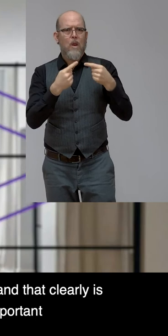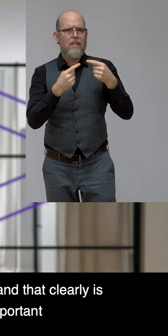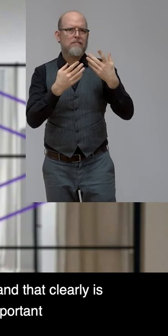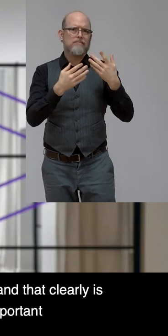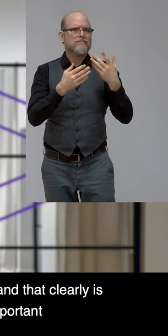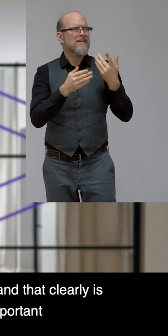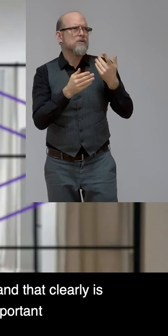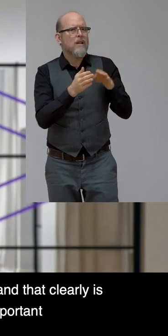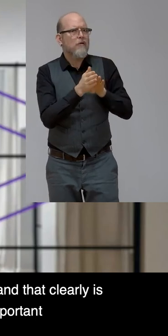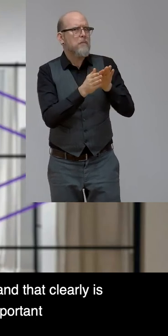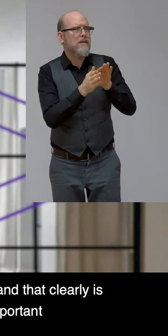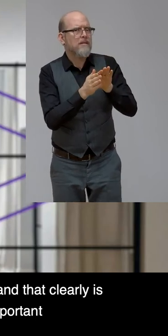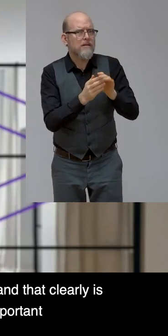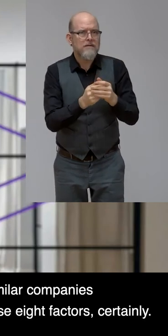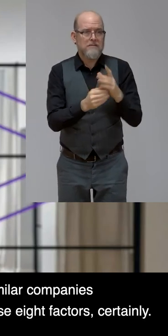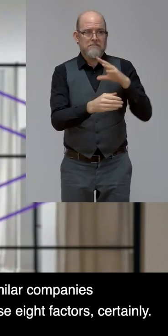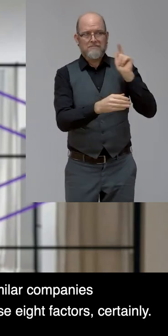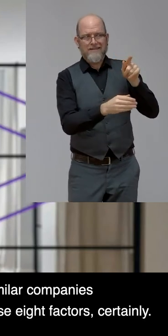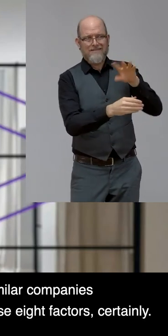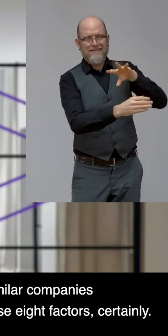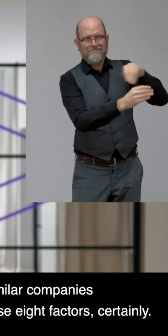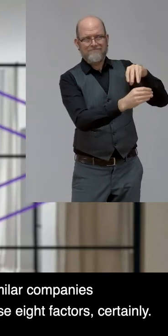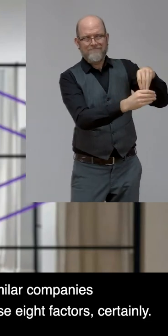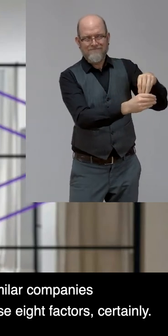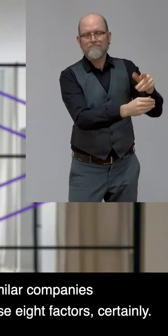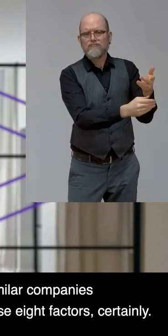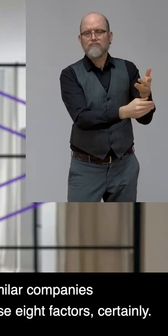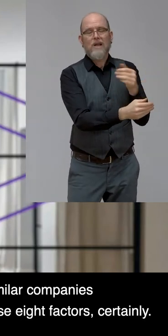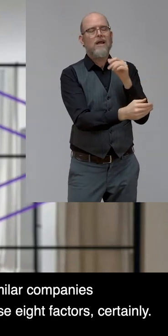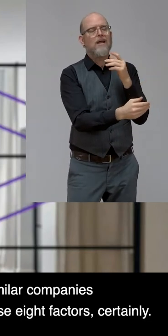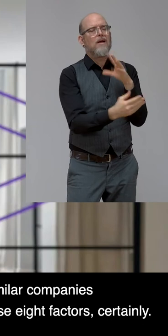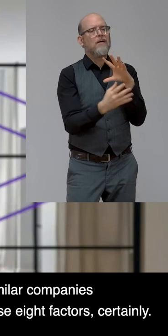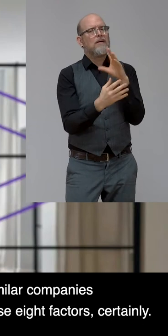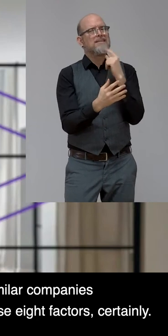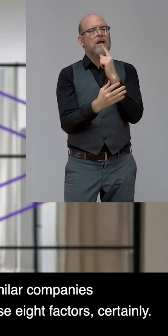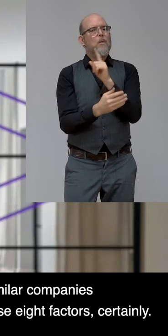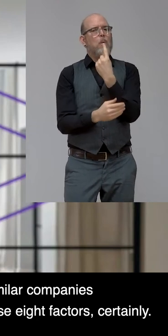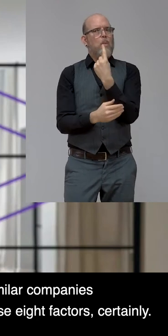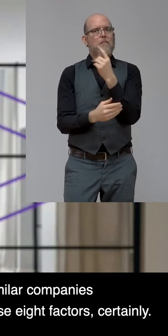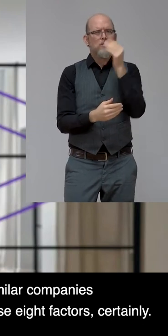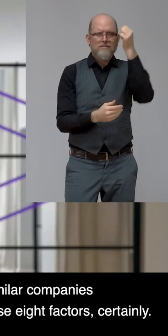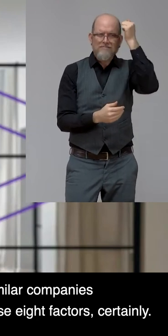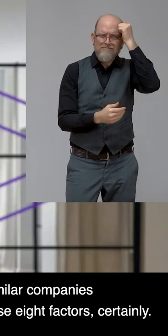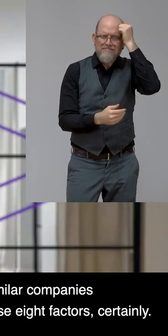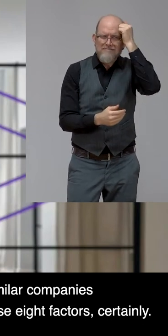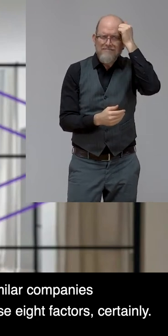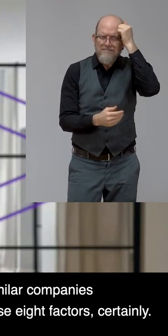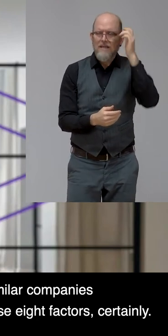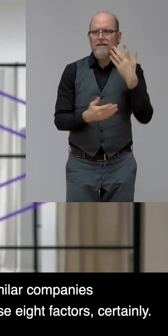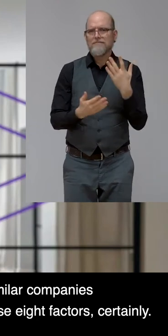factor that is so important. But yeah, I mean, I think it is, and I am optimistic that you would